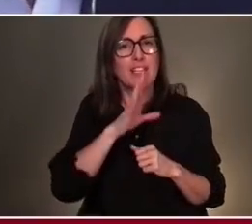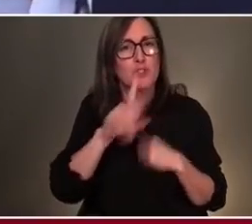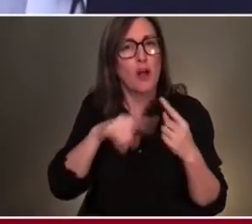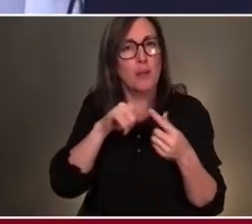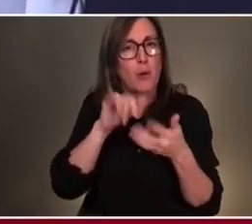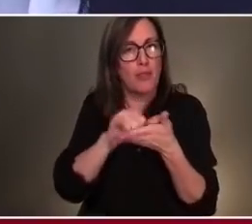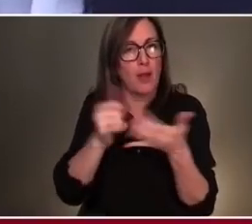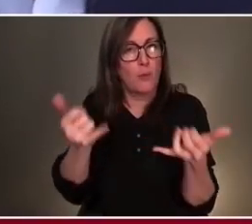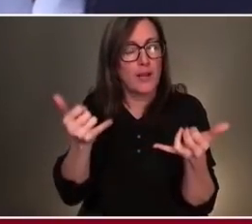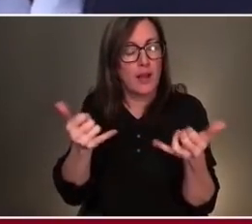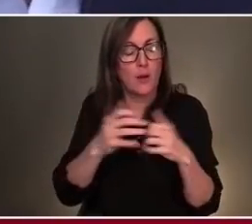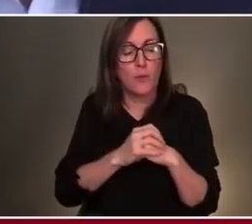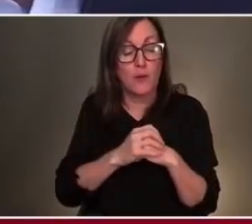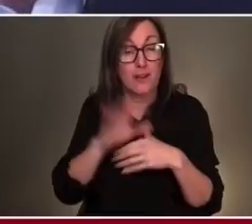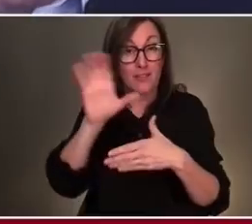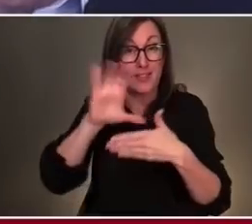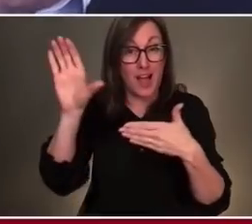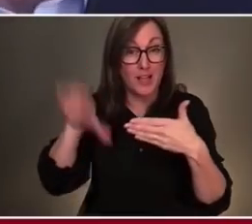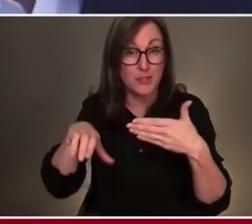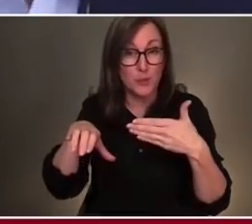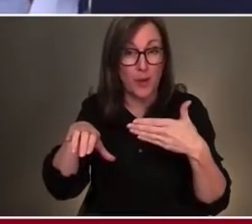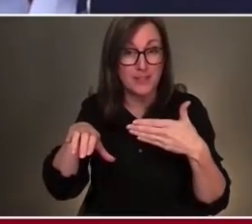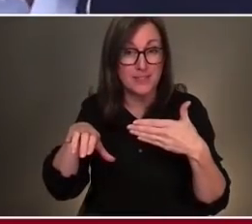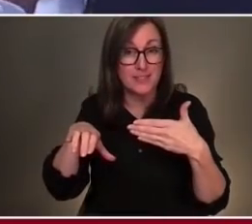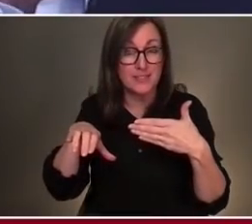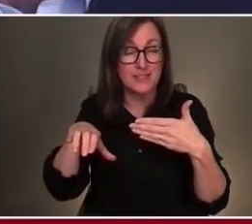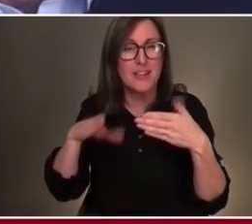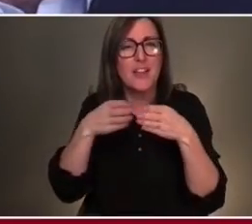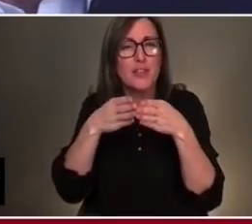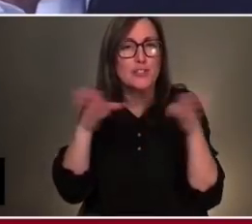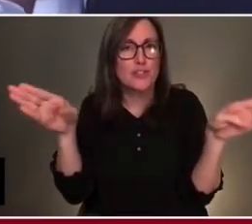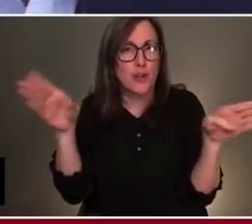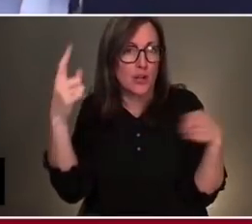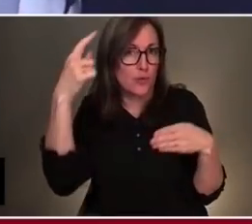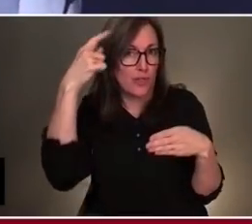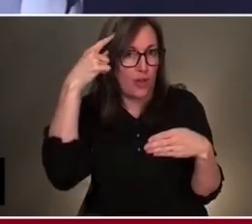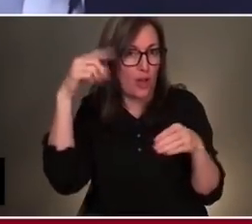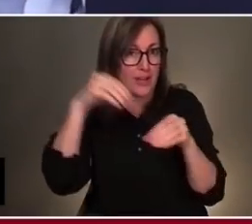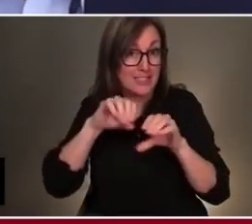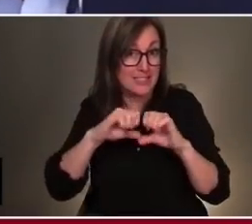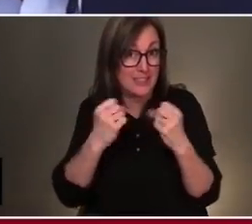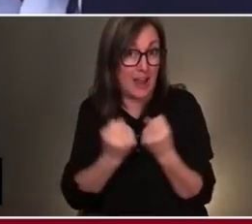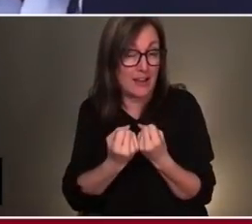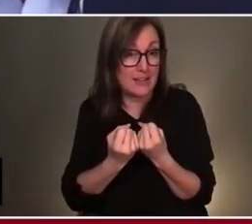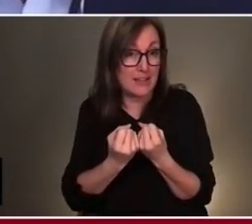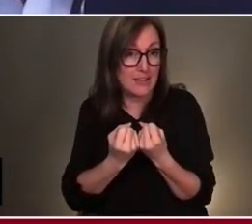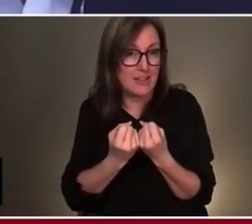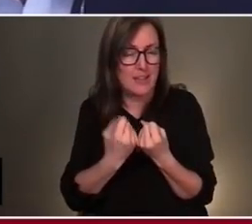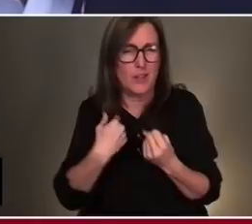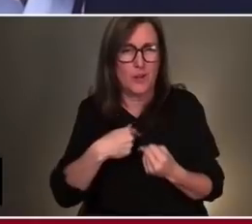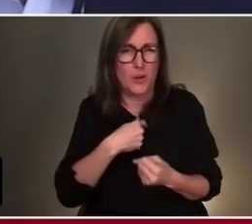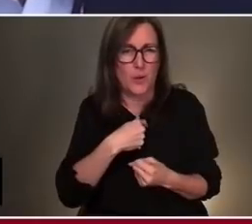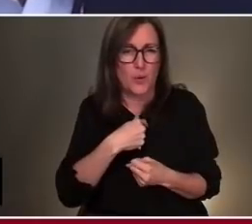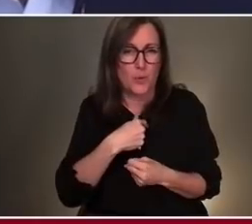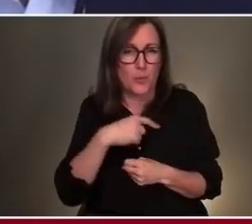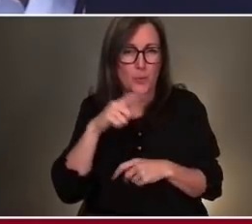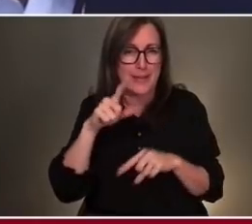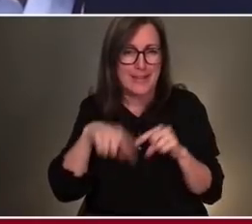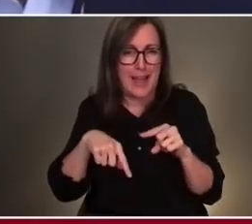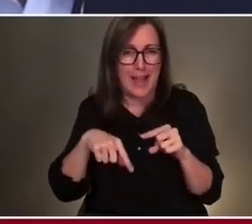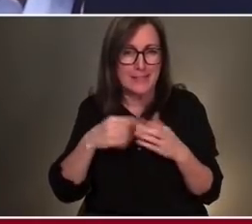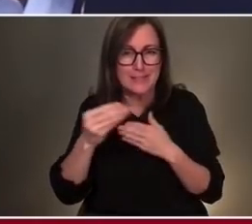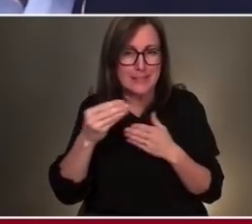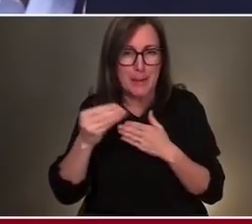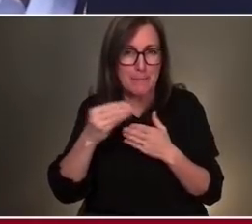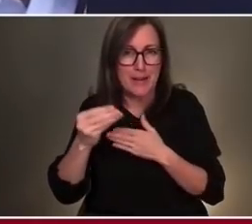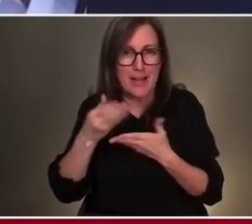we, the consequence, there's this sort of general thought in society by some that we shouldn't really be spending money on things we don't see and need every day. And